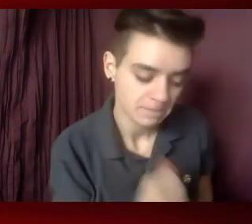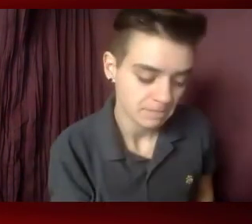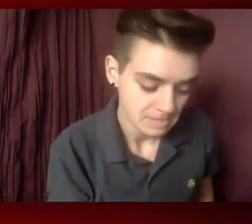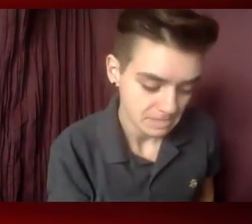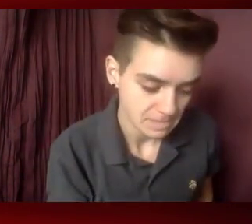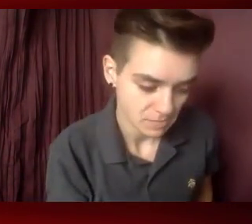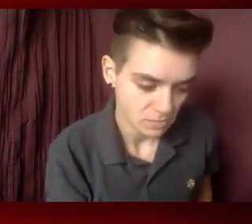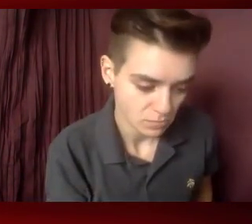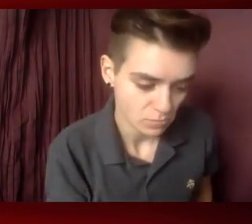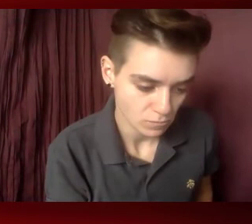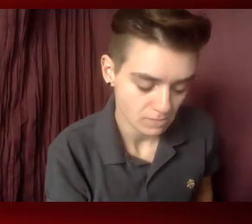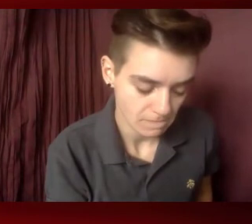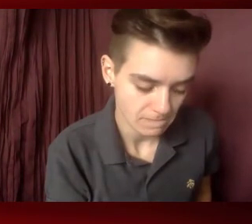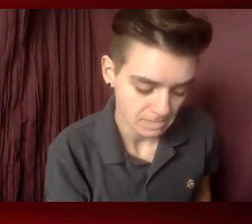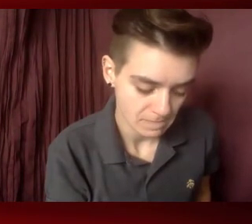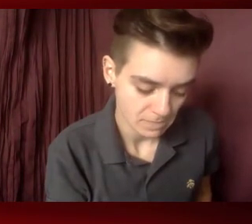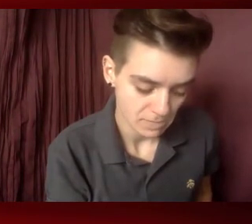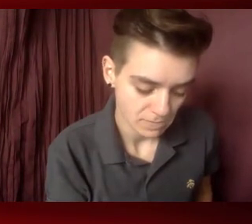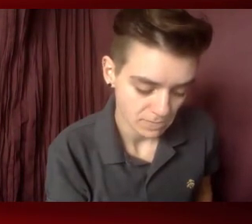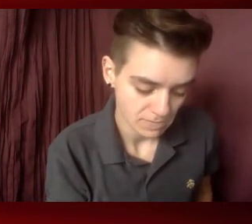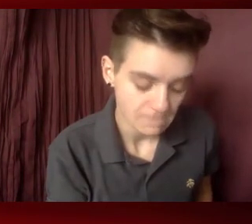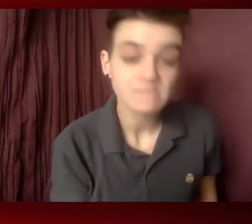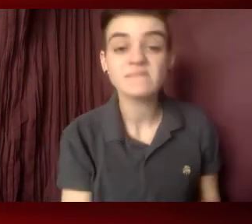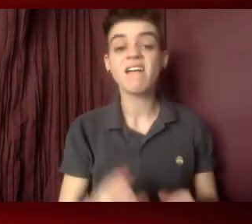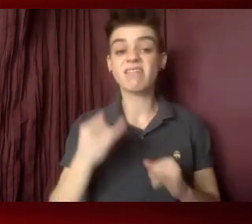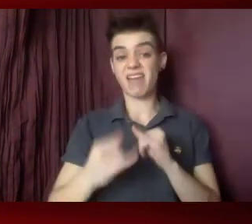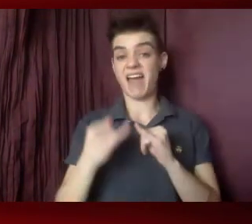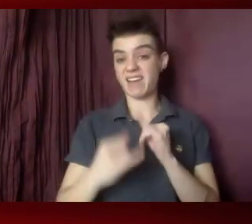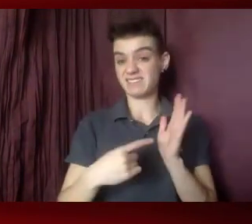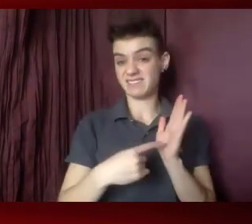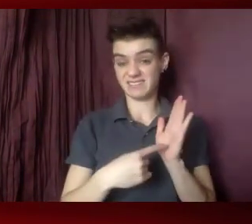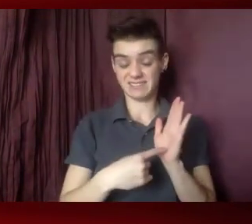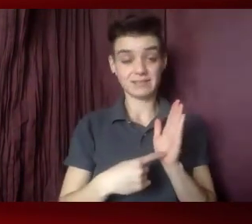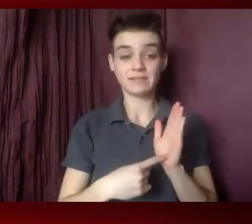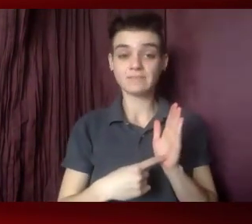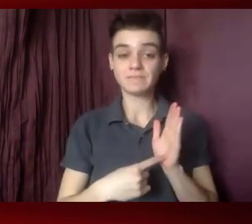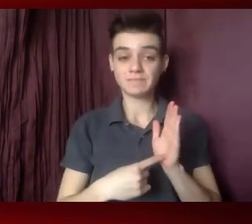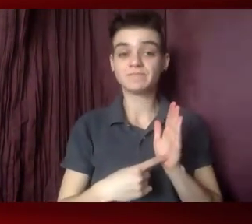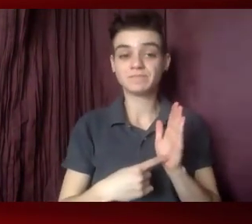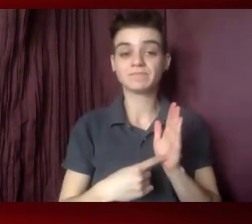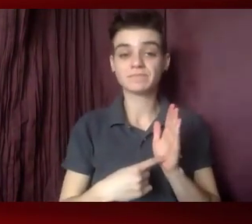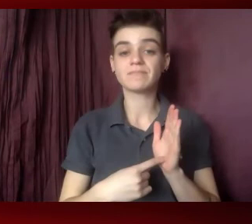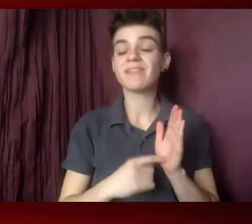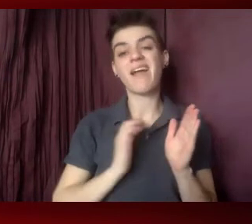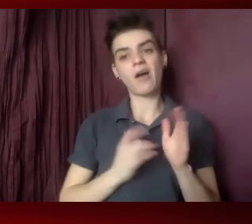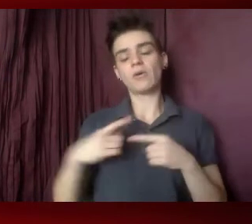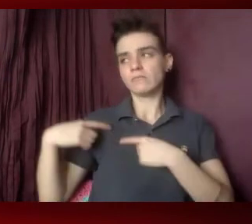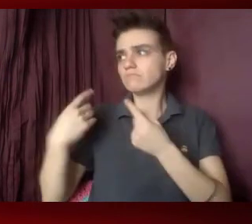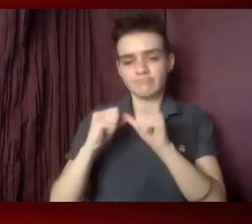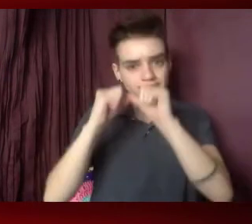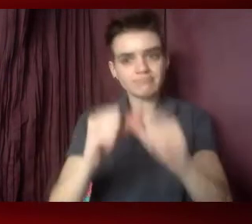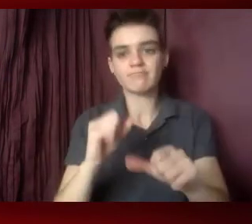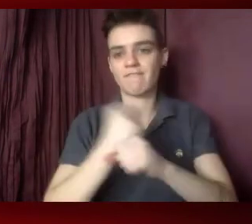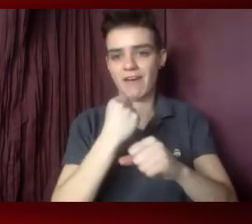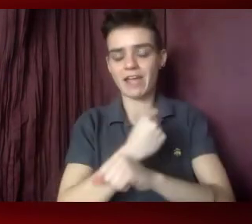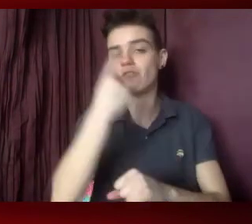and not tokenizing them. Last listed and not least in our continuous fight for the civil and human rights